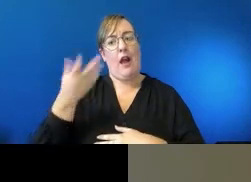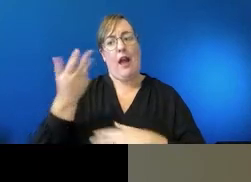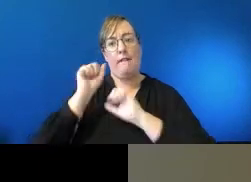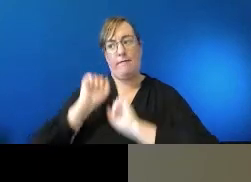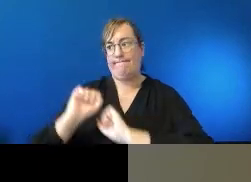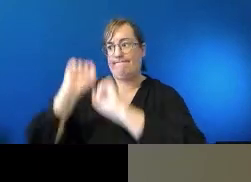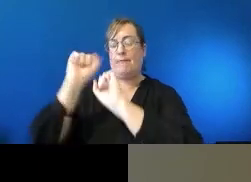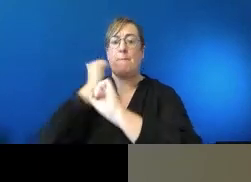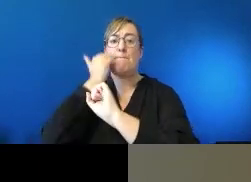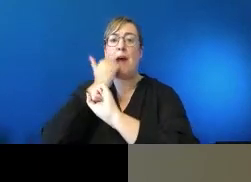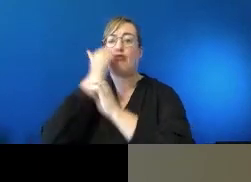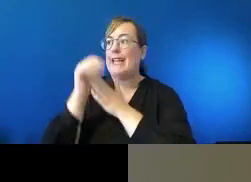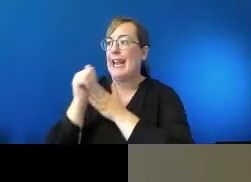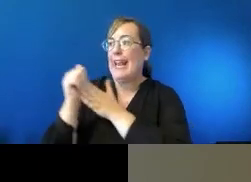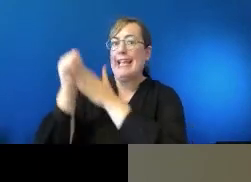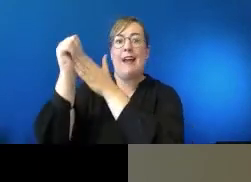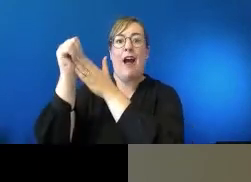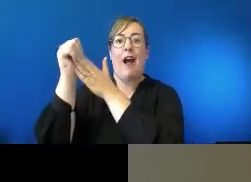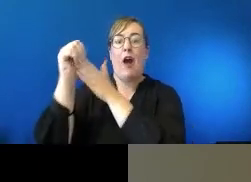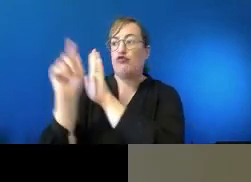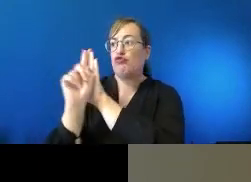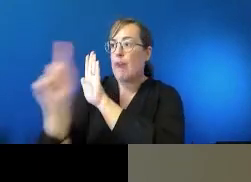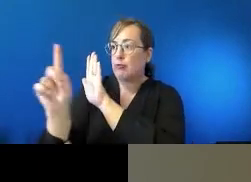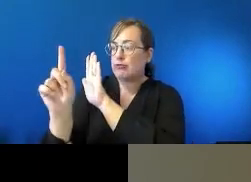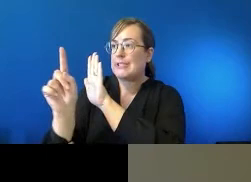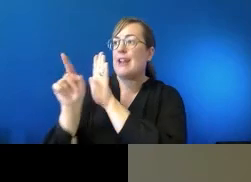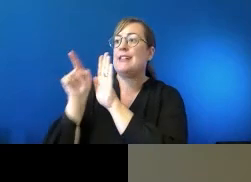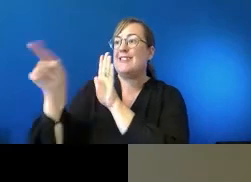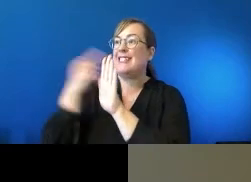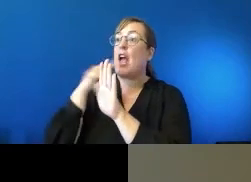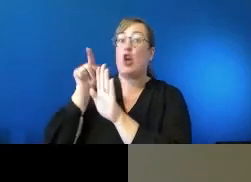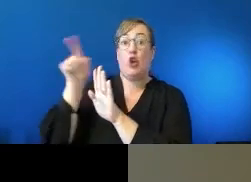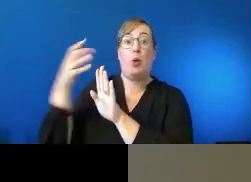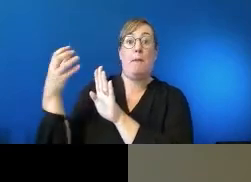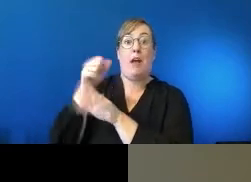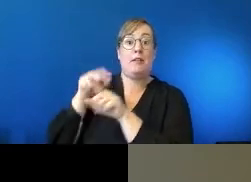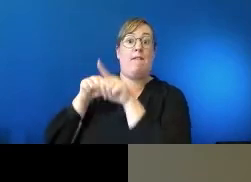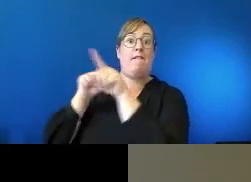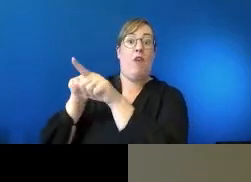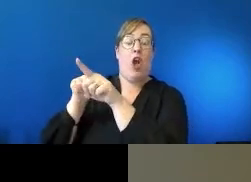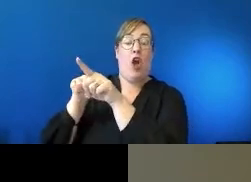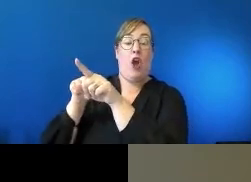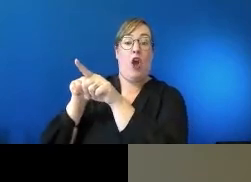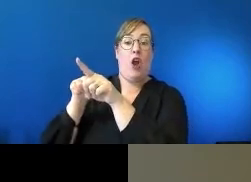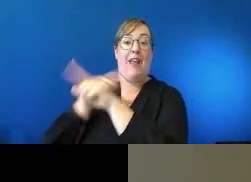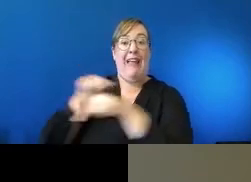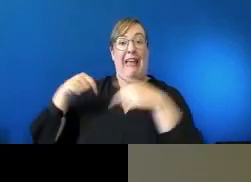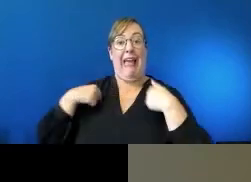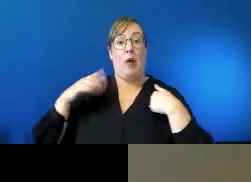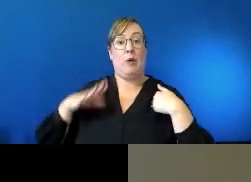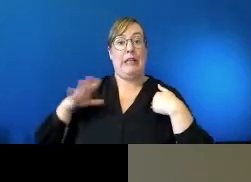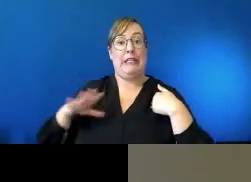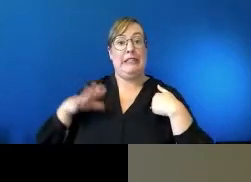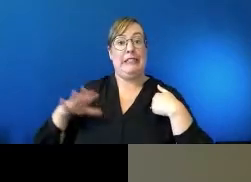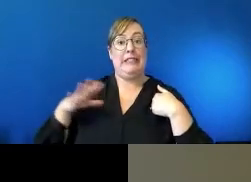leaders and representatives, uh, accountable, uh, for, for things that they do on